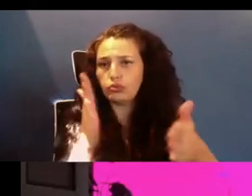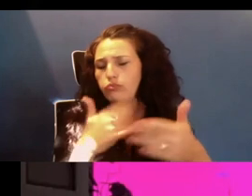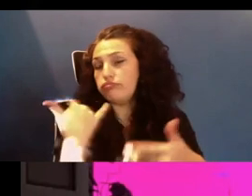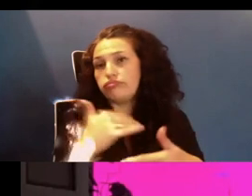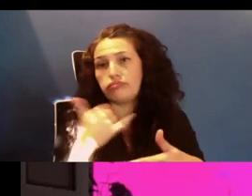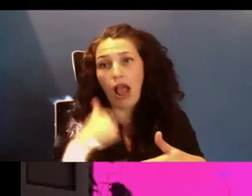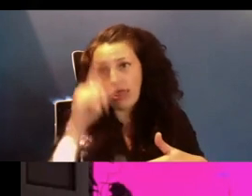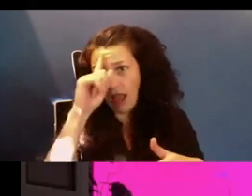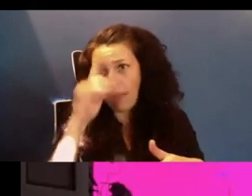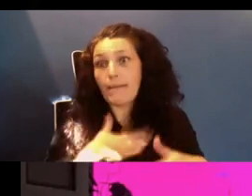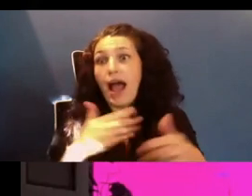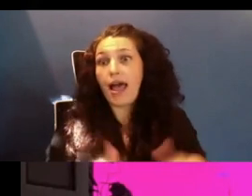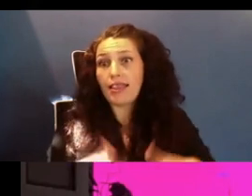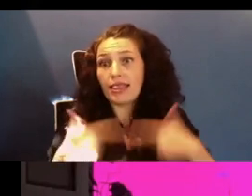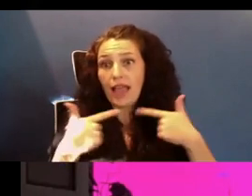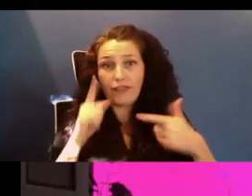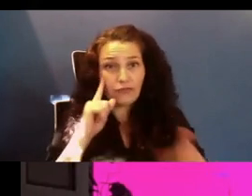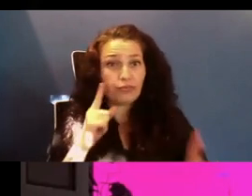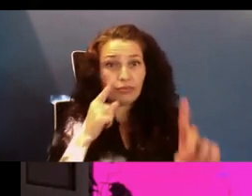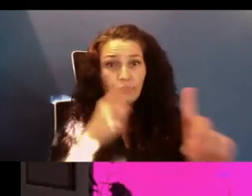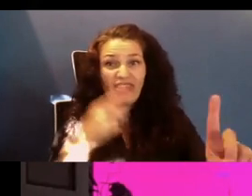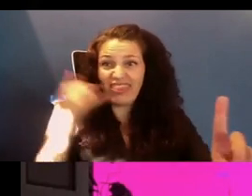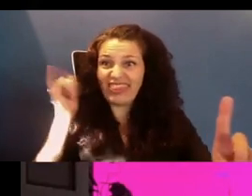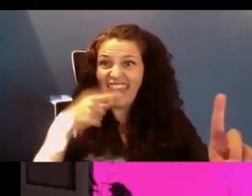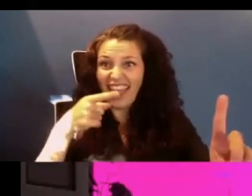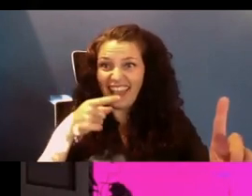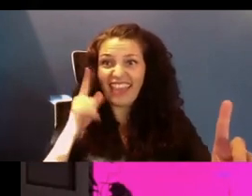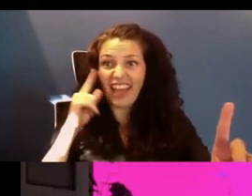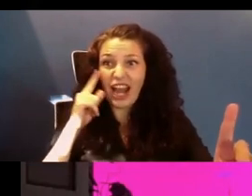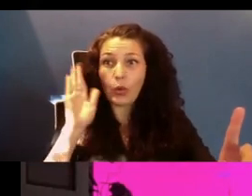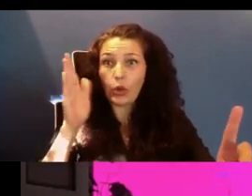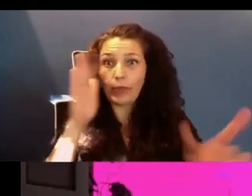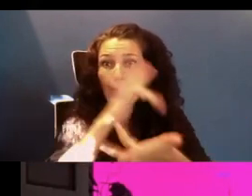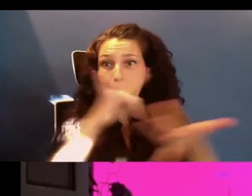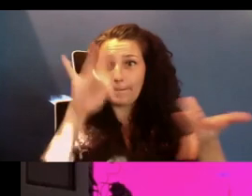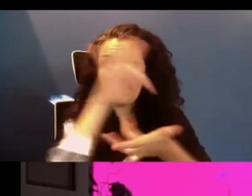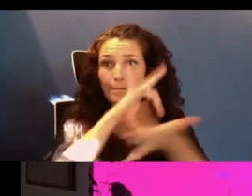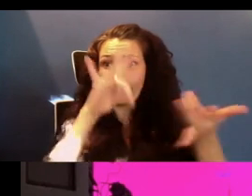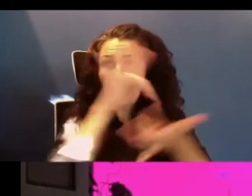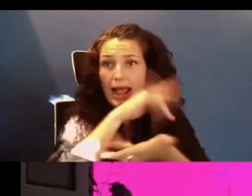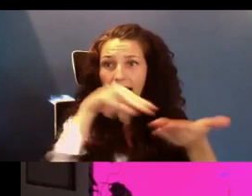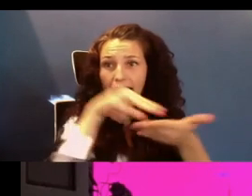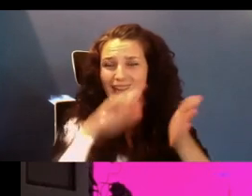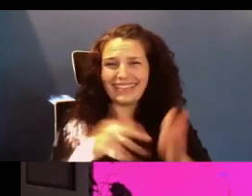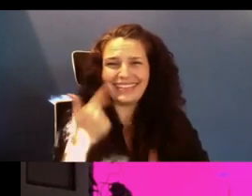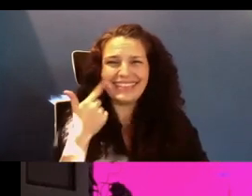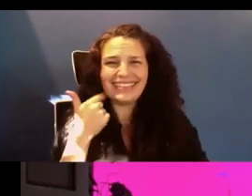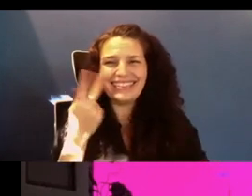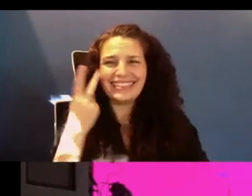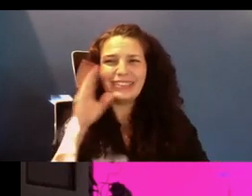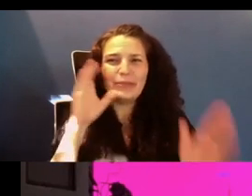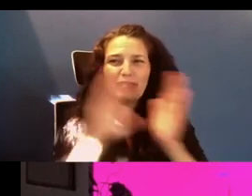dedicate my life to. I really thought I was going to be a ballet dancer. As you can see here on the upper right hand side, I was a ballet